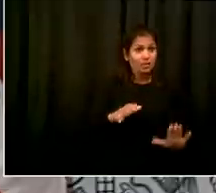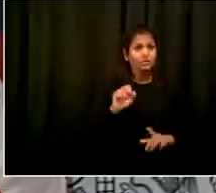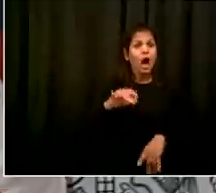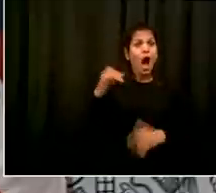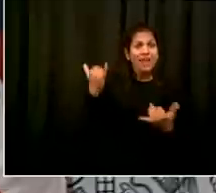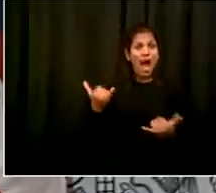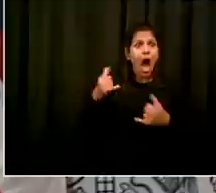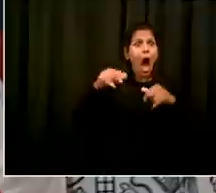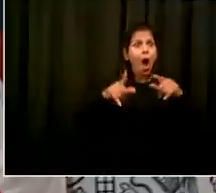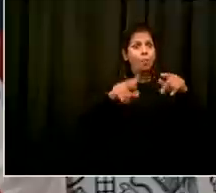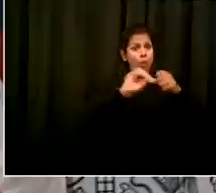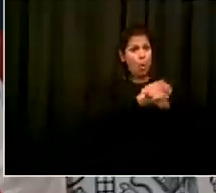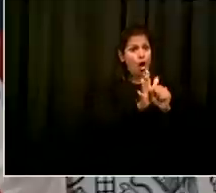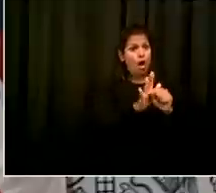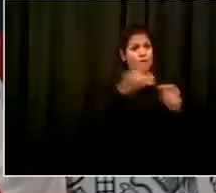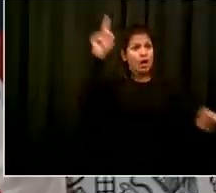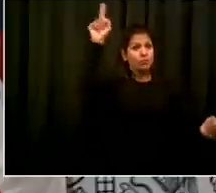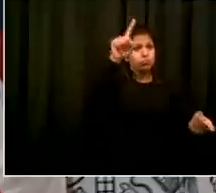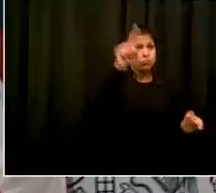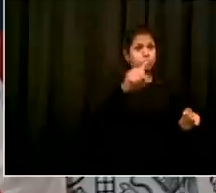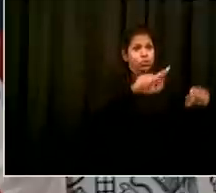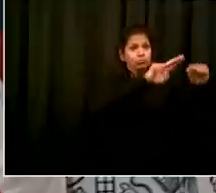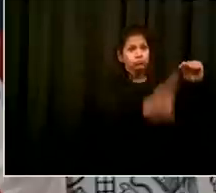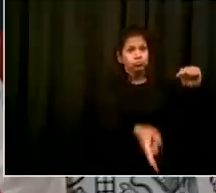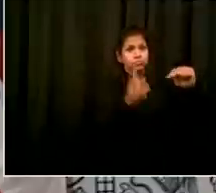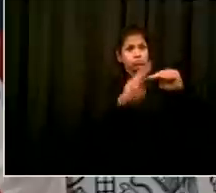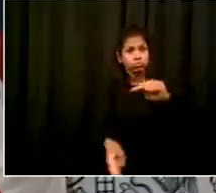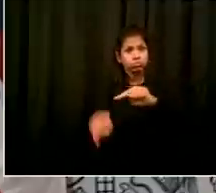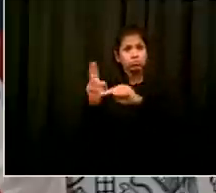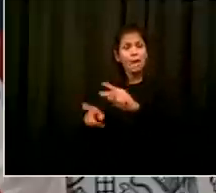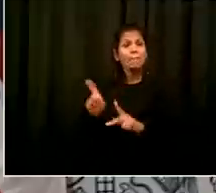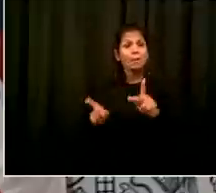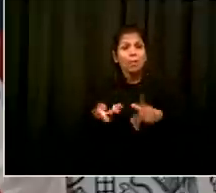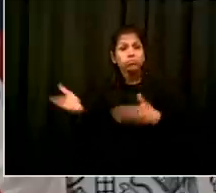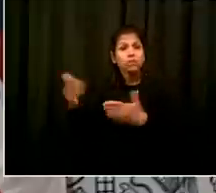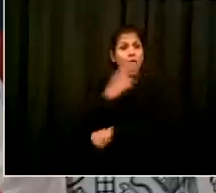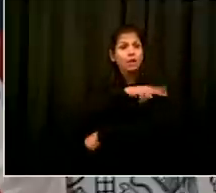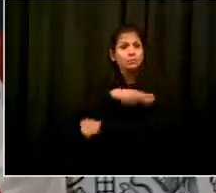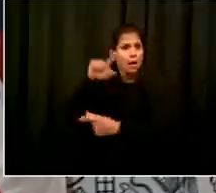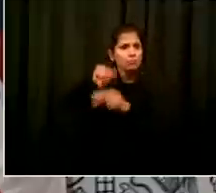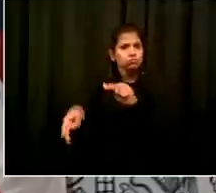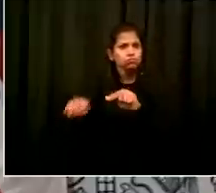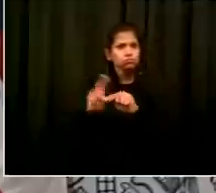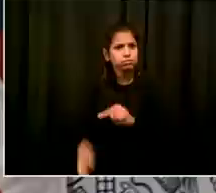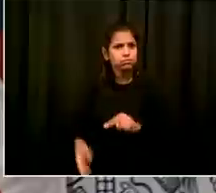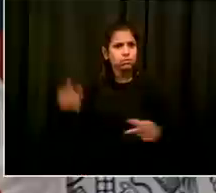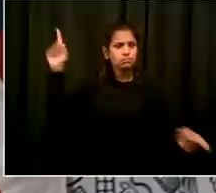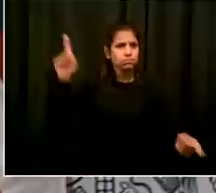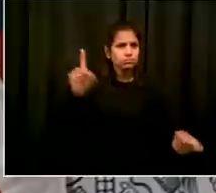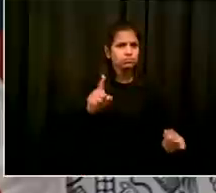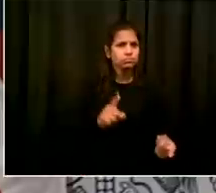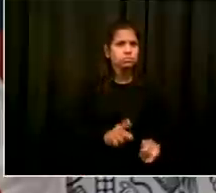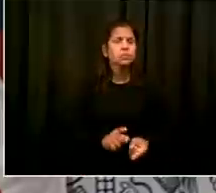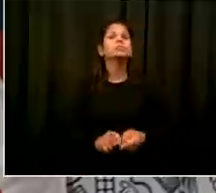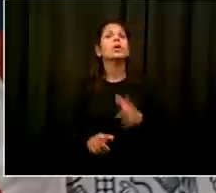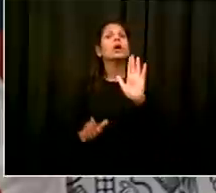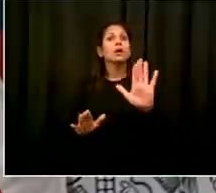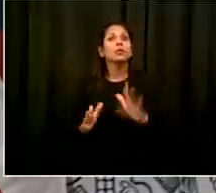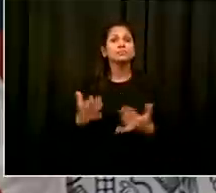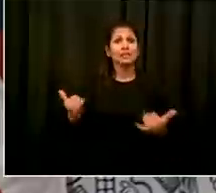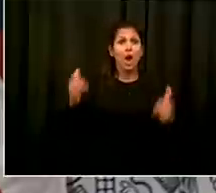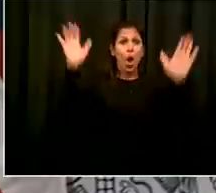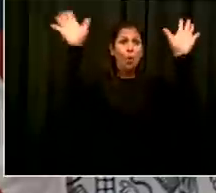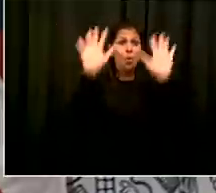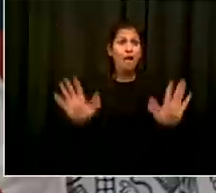we need them to be now again a reminder to everyone the weather is starting to get a little cooler it's now turned from summer to fall